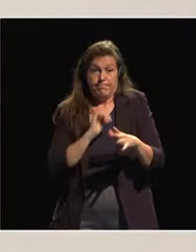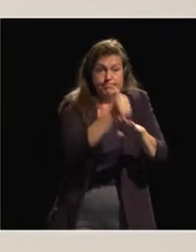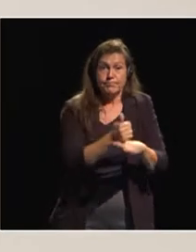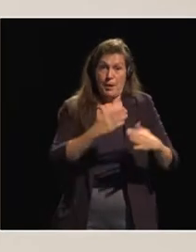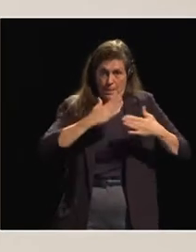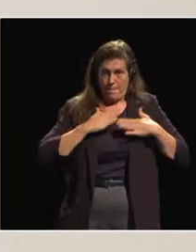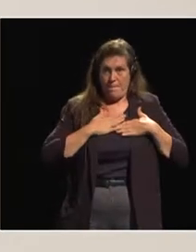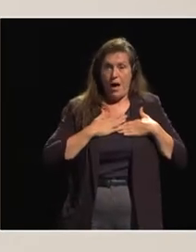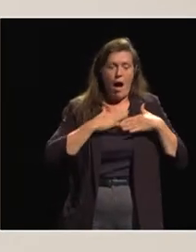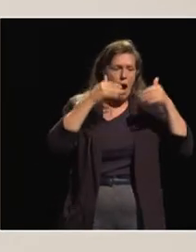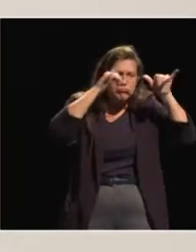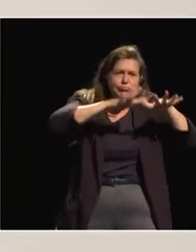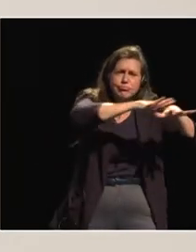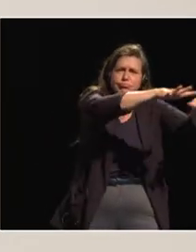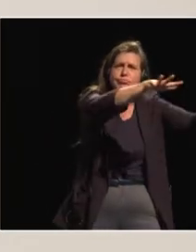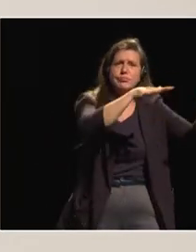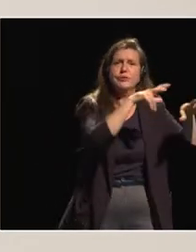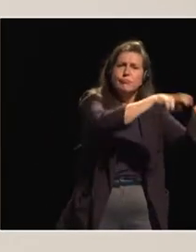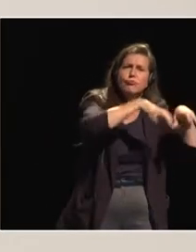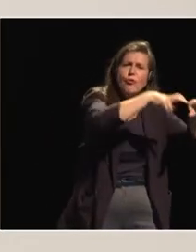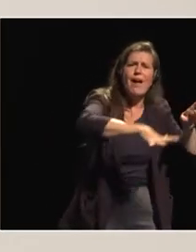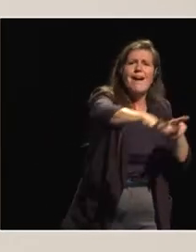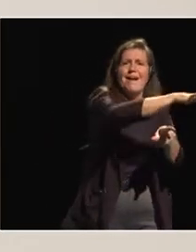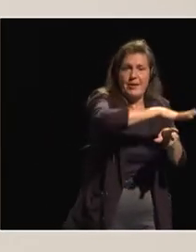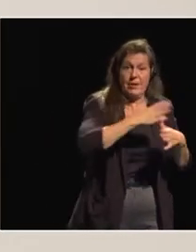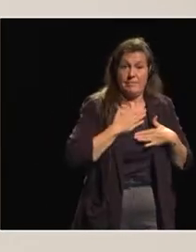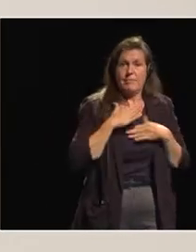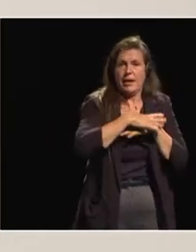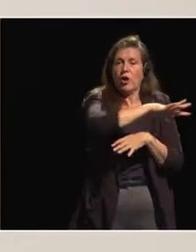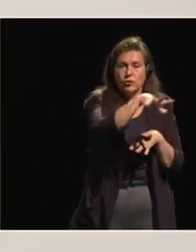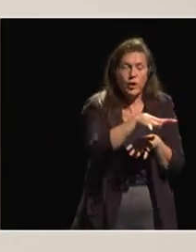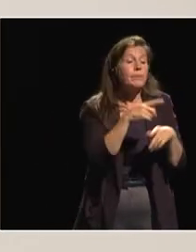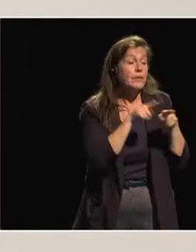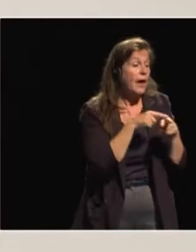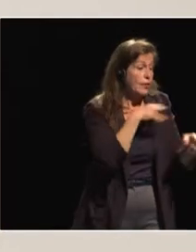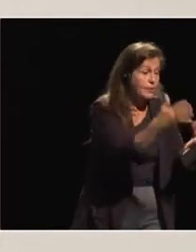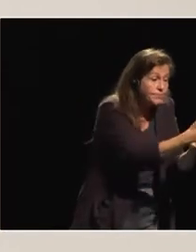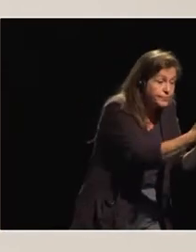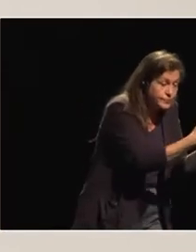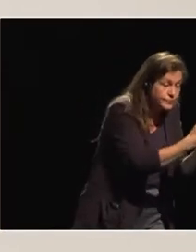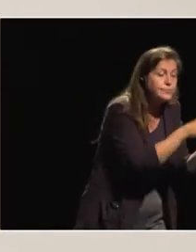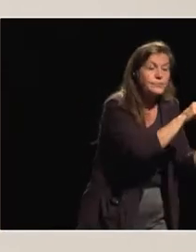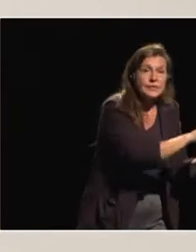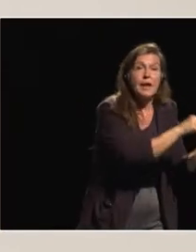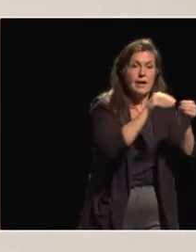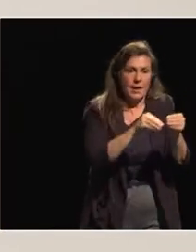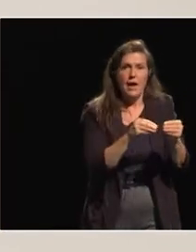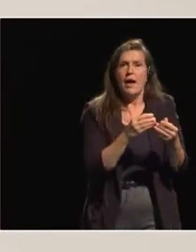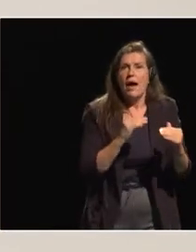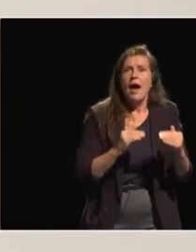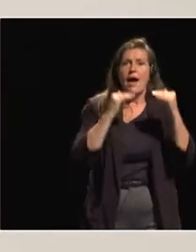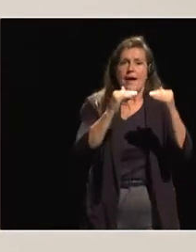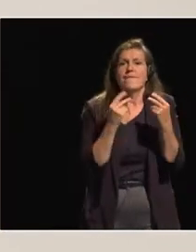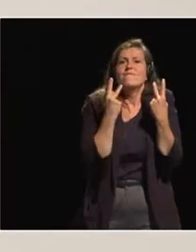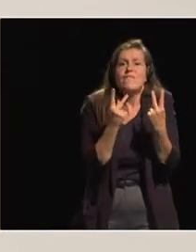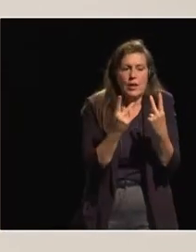And after training them, we process the products into high-value added products. One of the